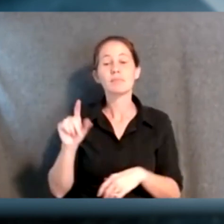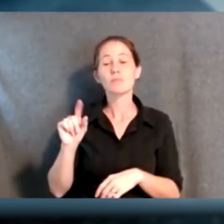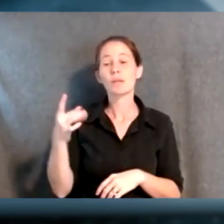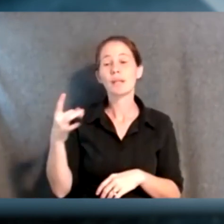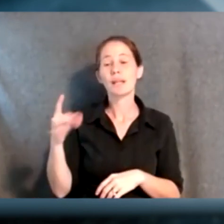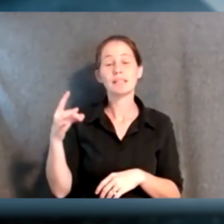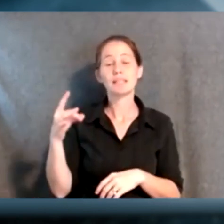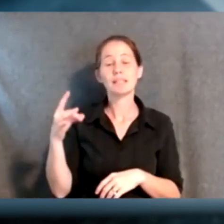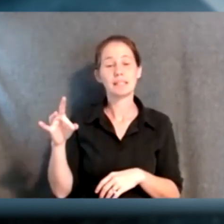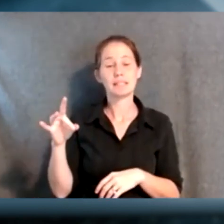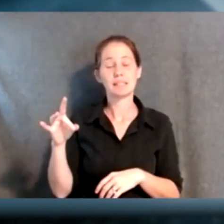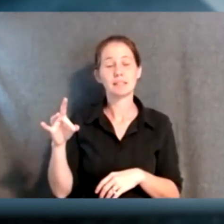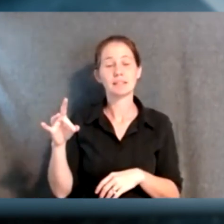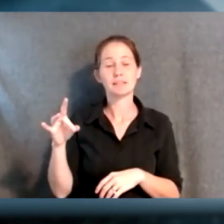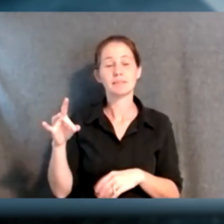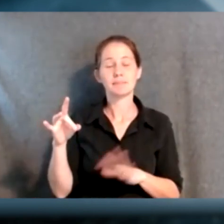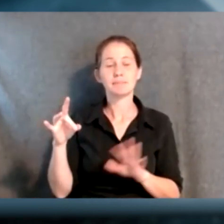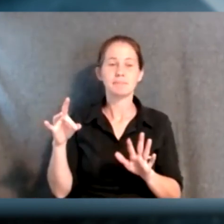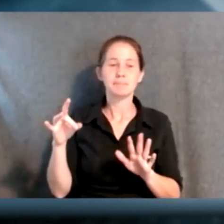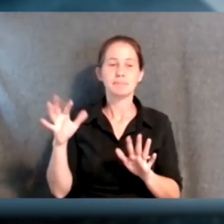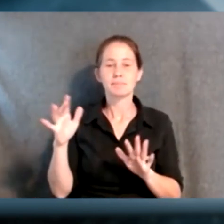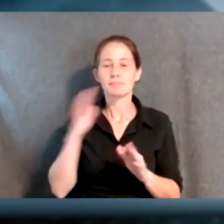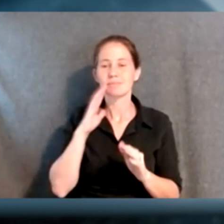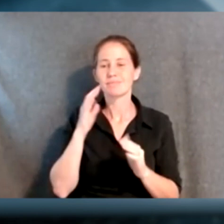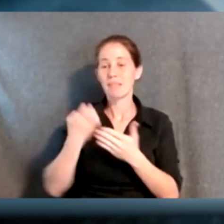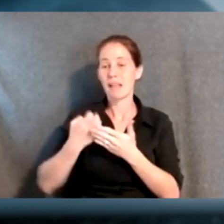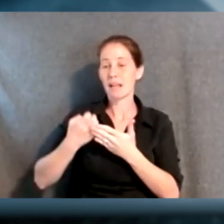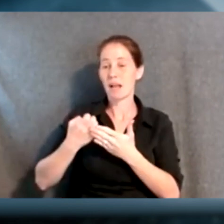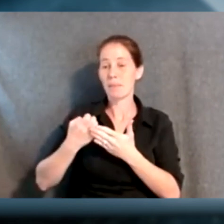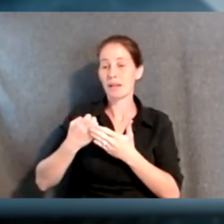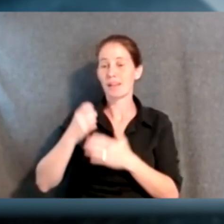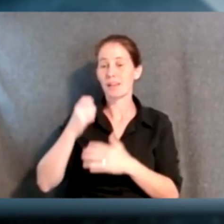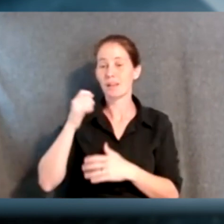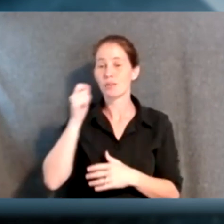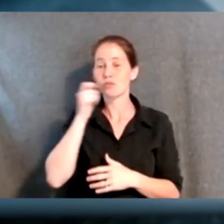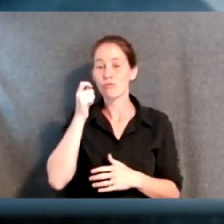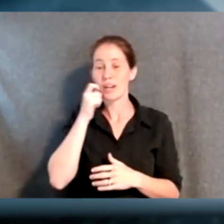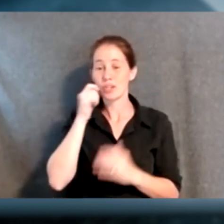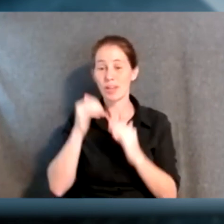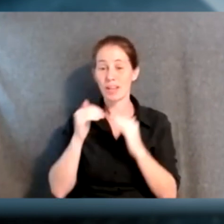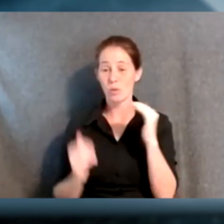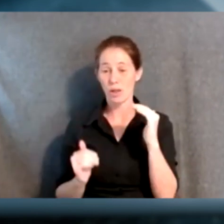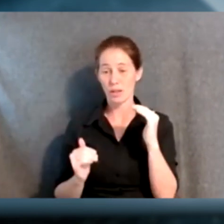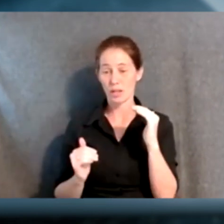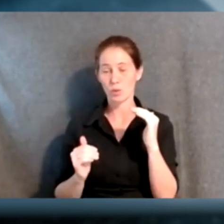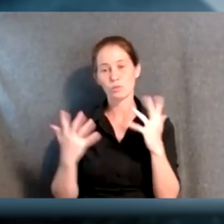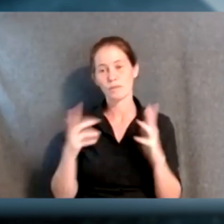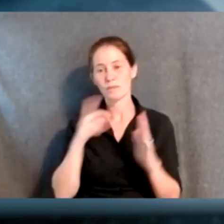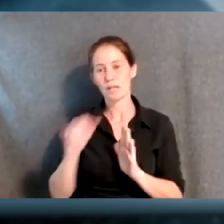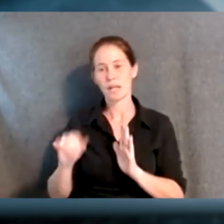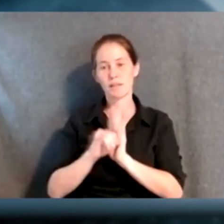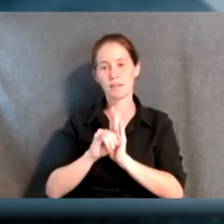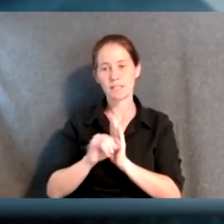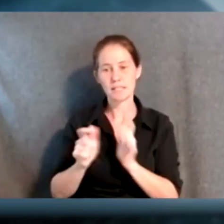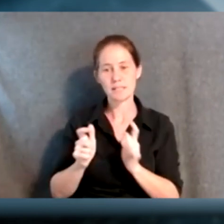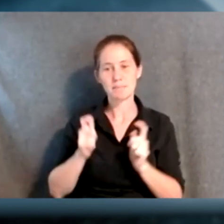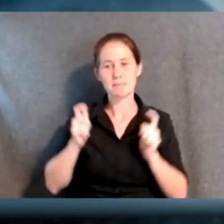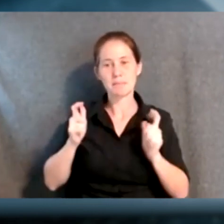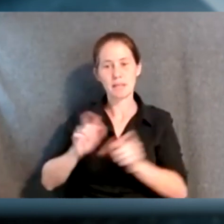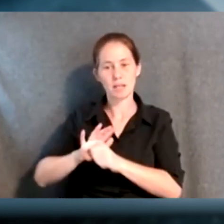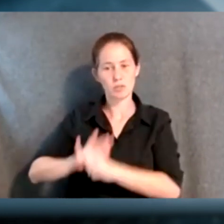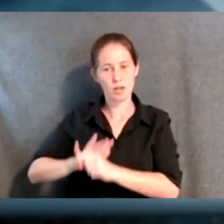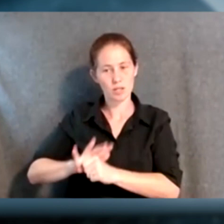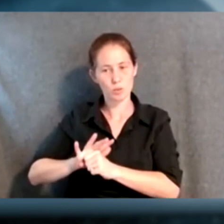into, because, you know, economic and racial inequality in Pittsburgh was identified as a major underlying stress.